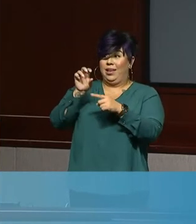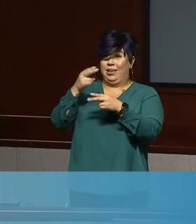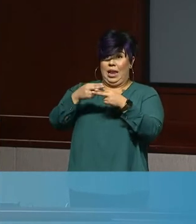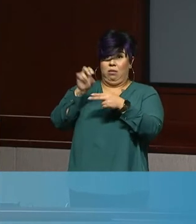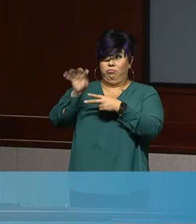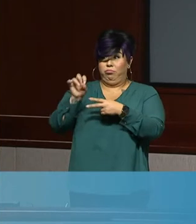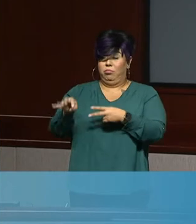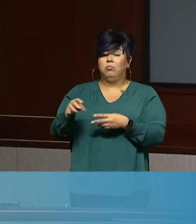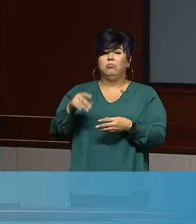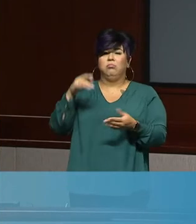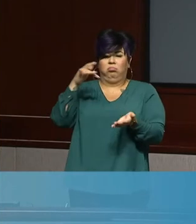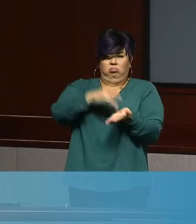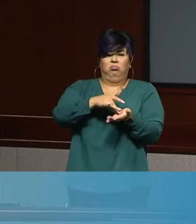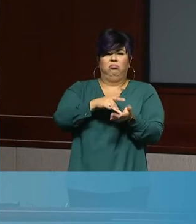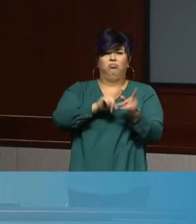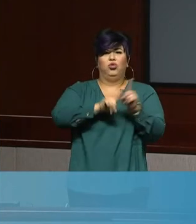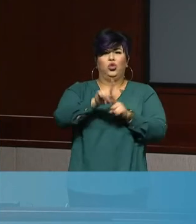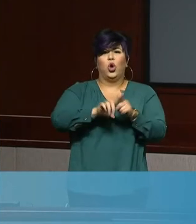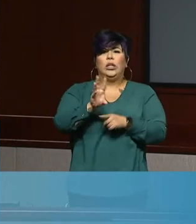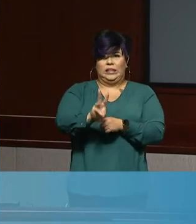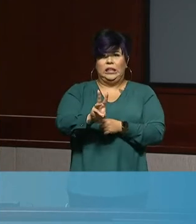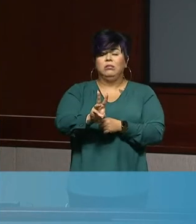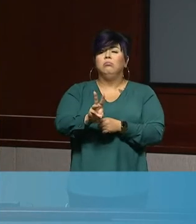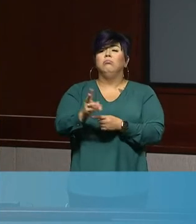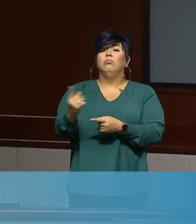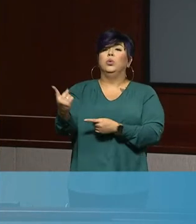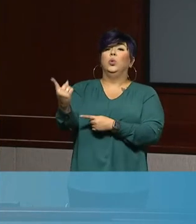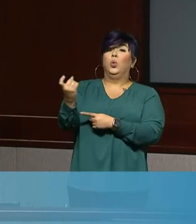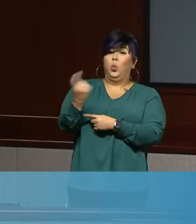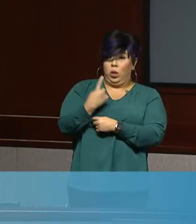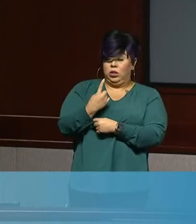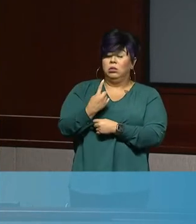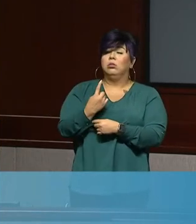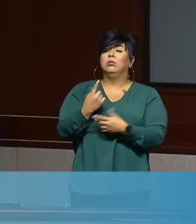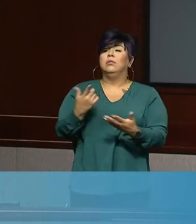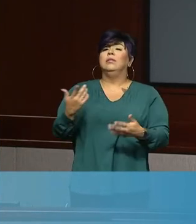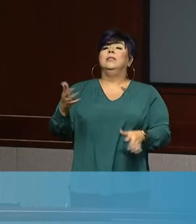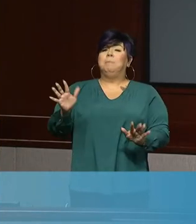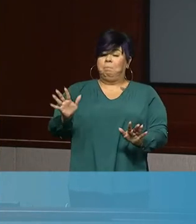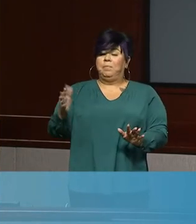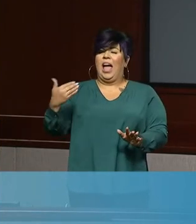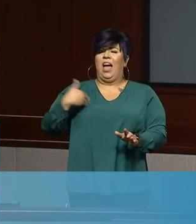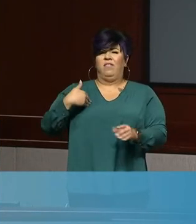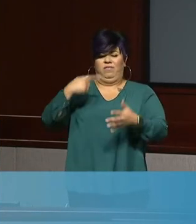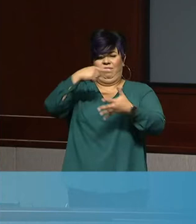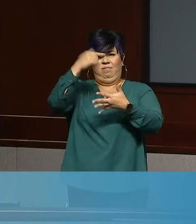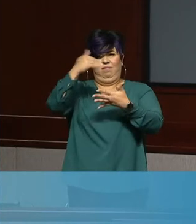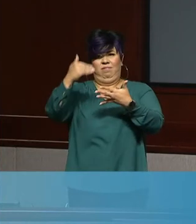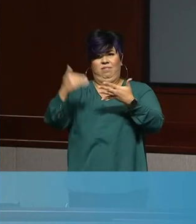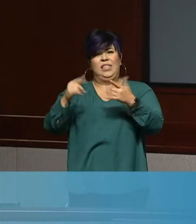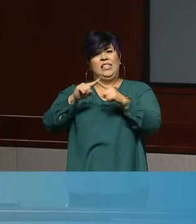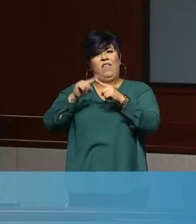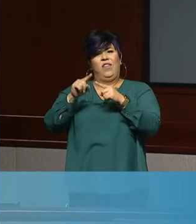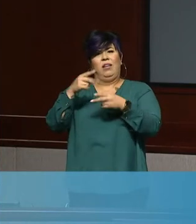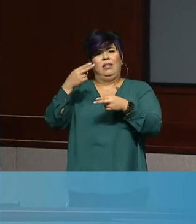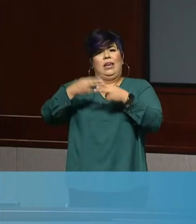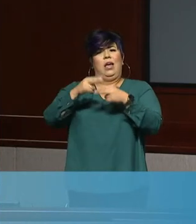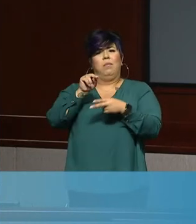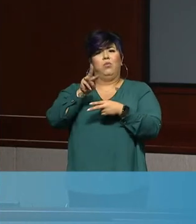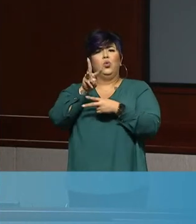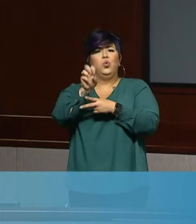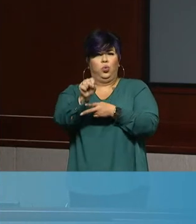six to be unmuted and you can ask your question. I've got, I've been given a list here of all of the different media outlets that are,